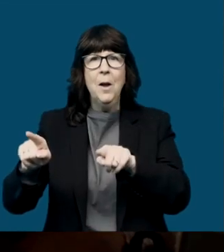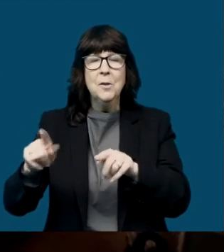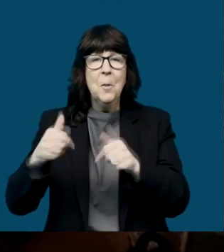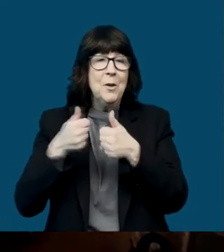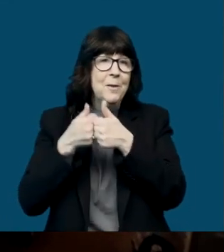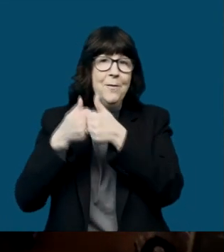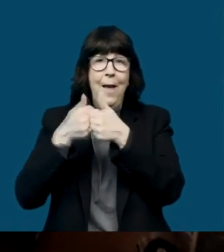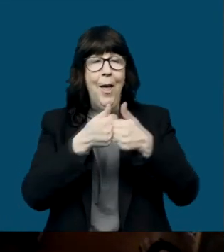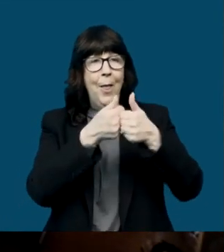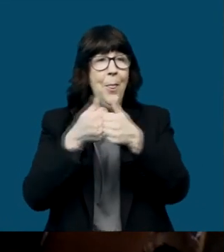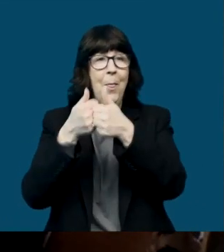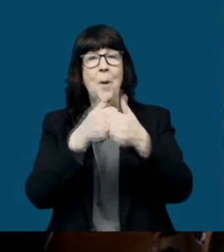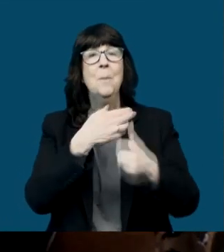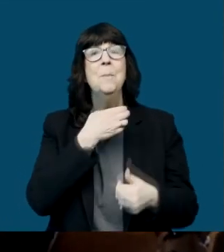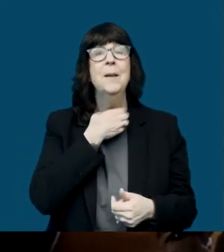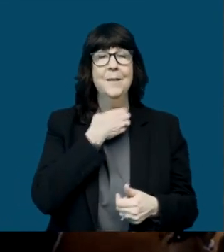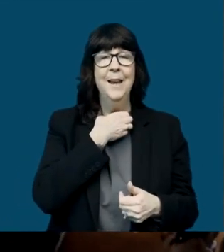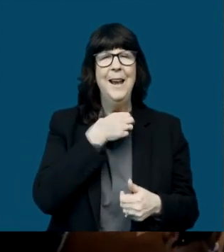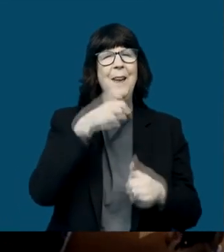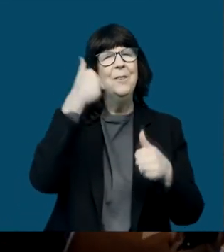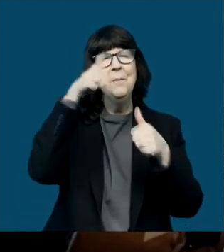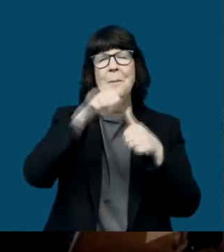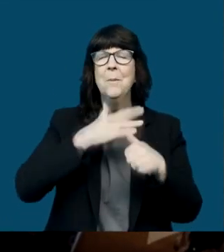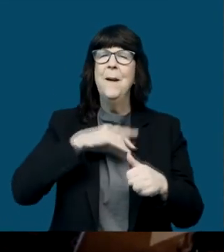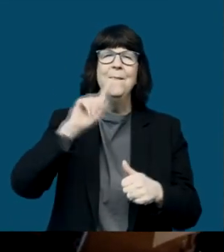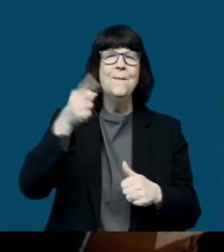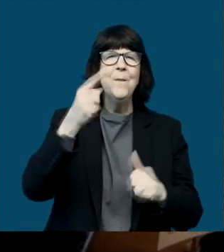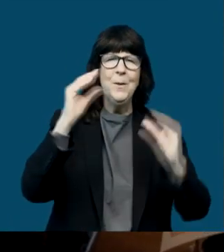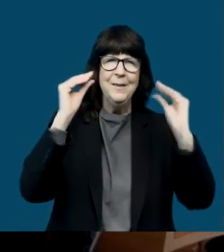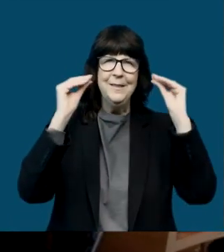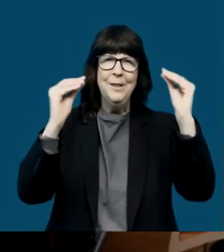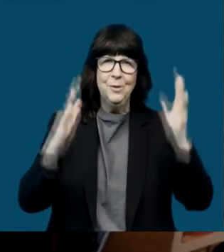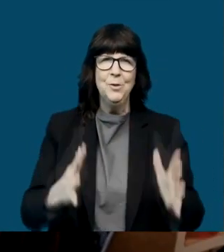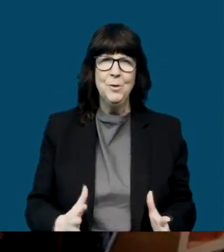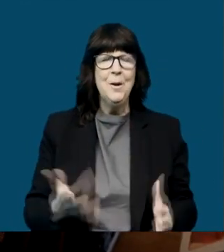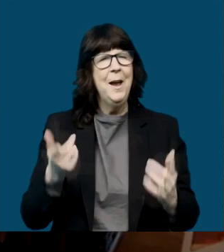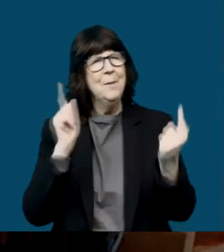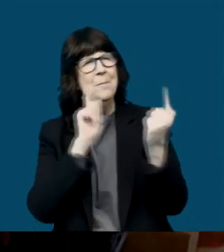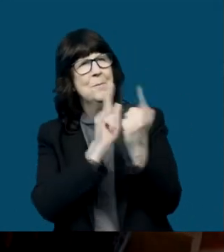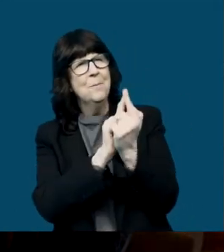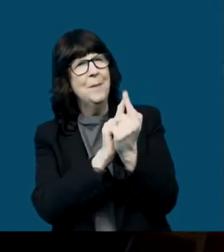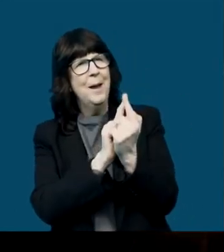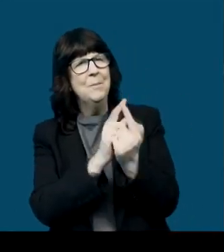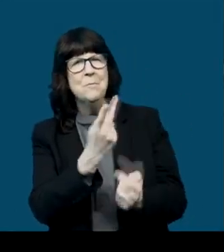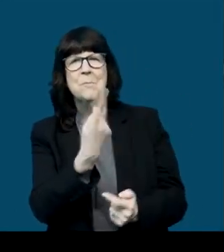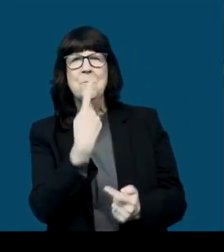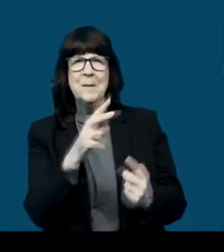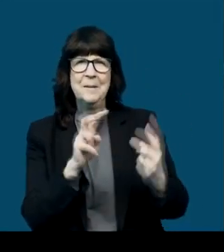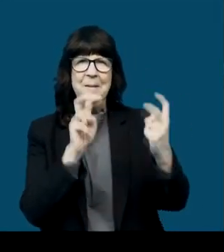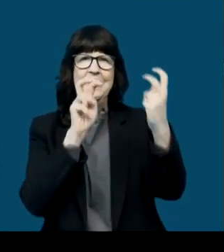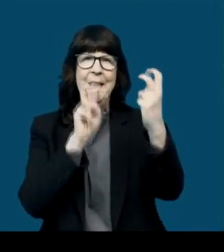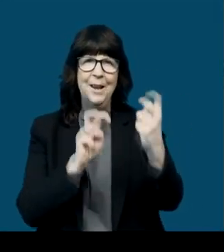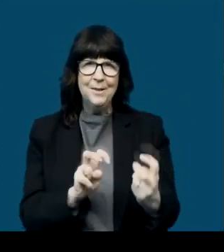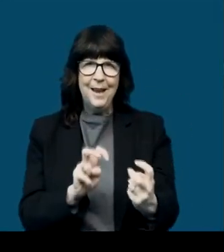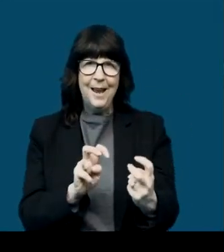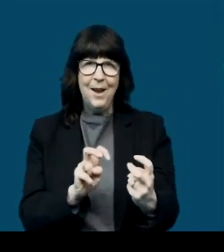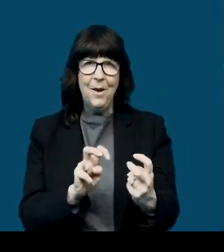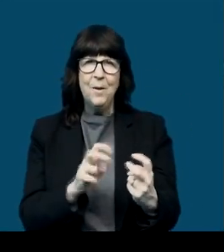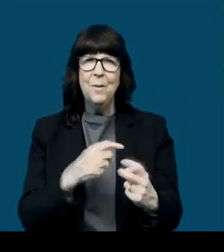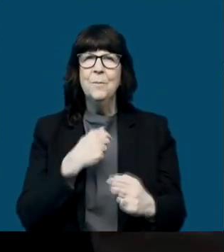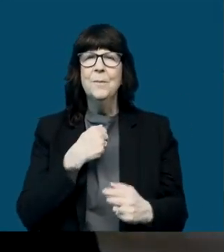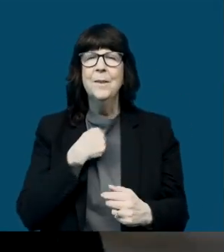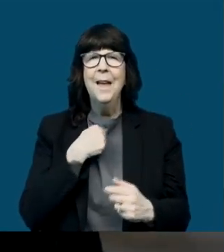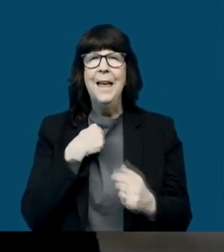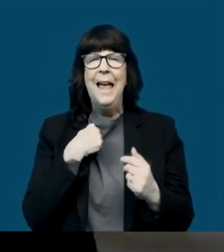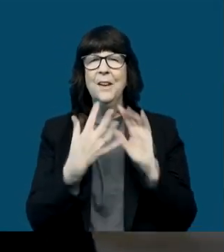going on, so I went along with it. I met my first teacher, and she sat me